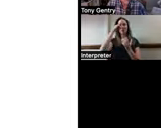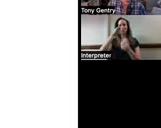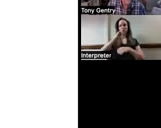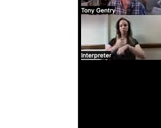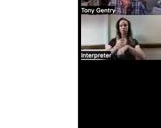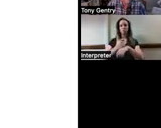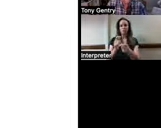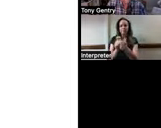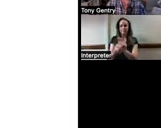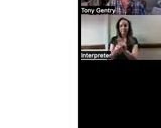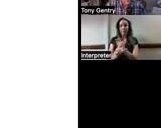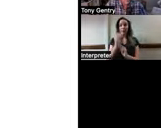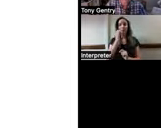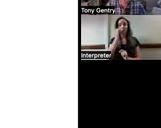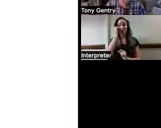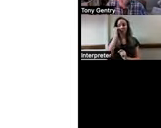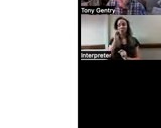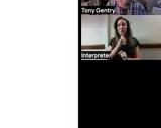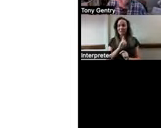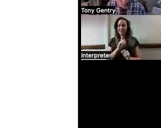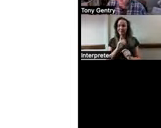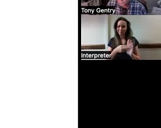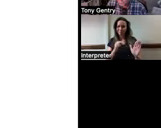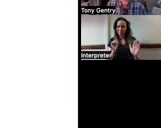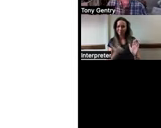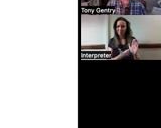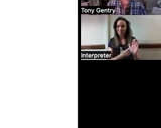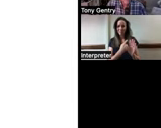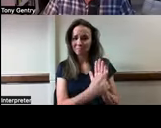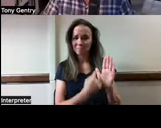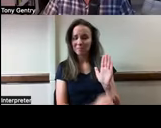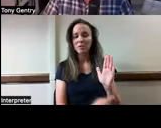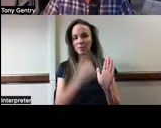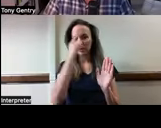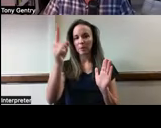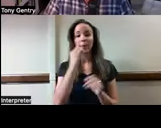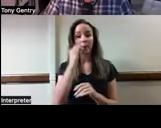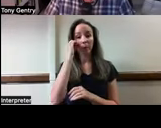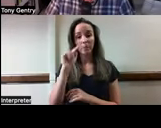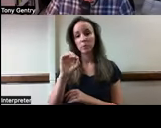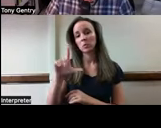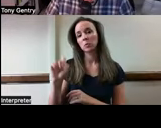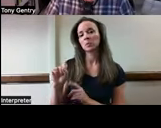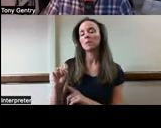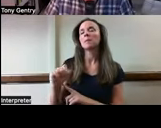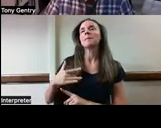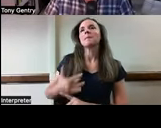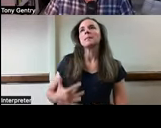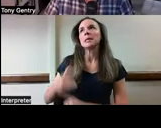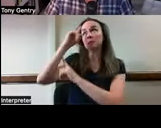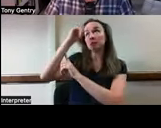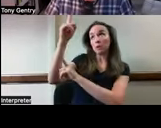consider all of those smart home tools. But most of the time when we say smart home, we mean